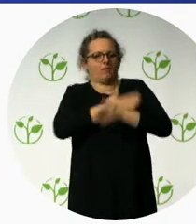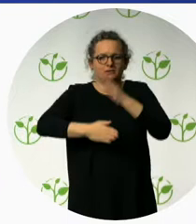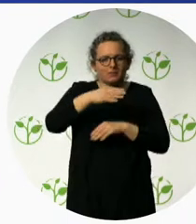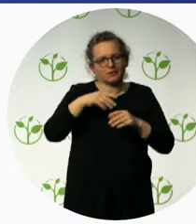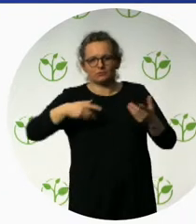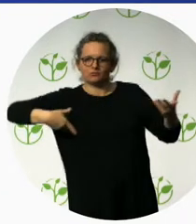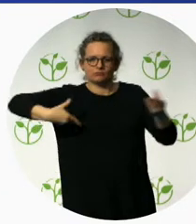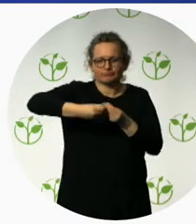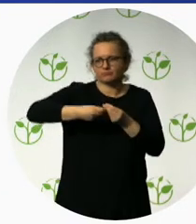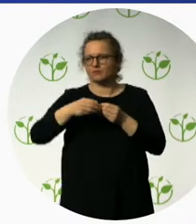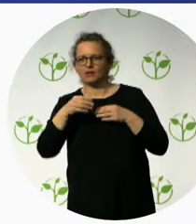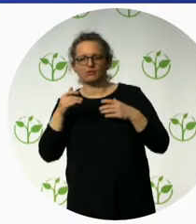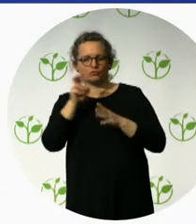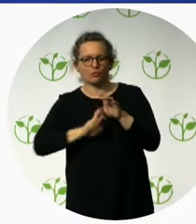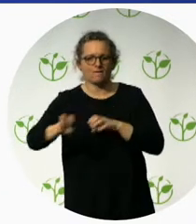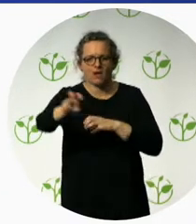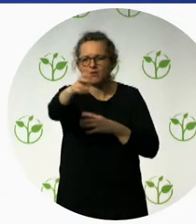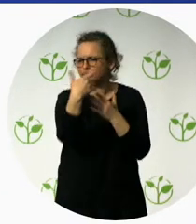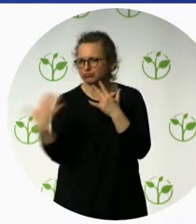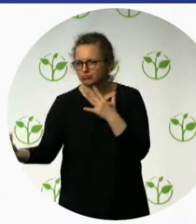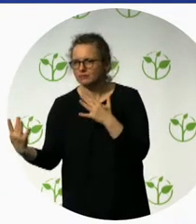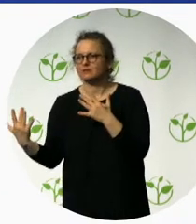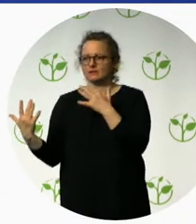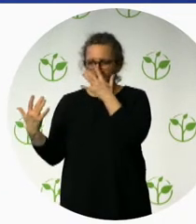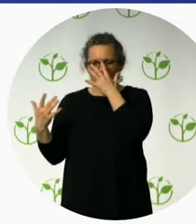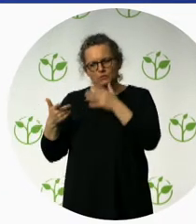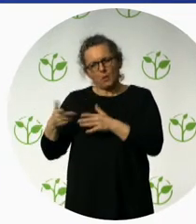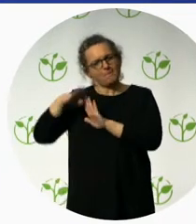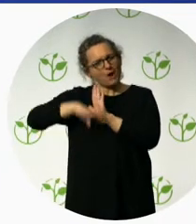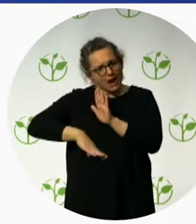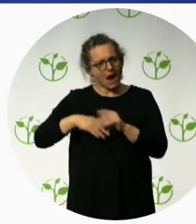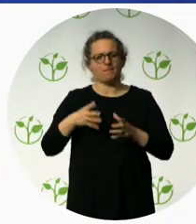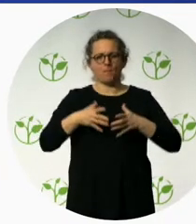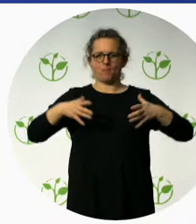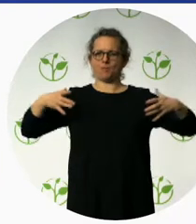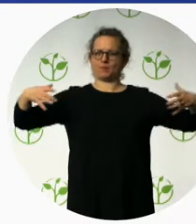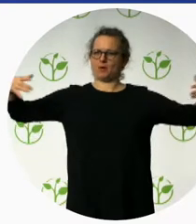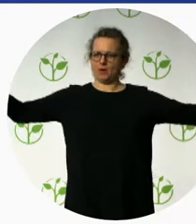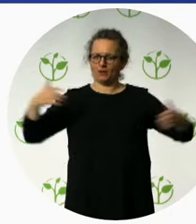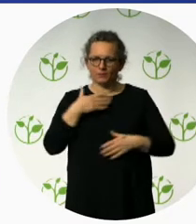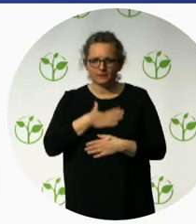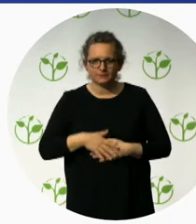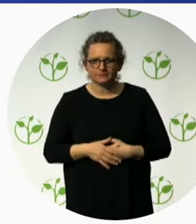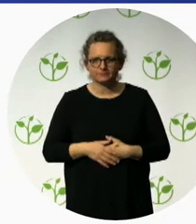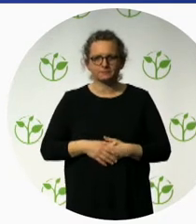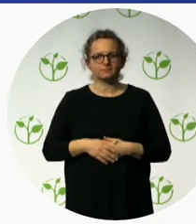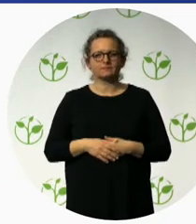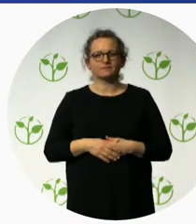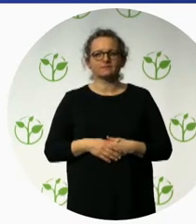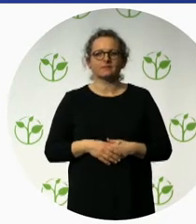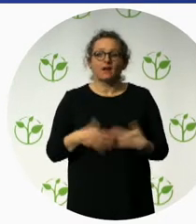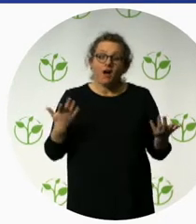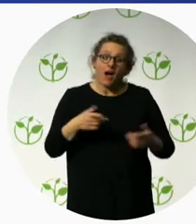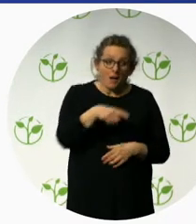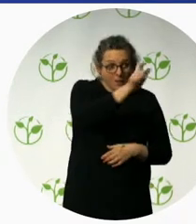accessible, and safe experiences. Just as we show here, for example, there's a client of ours in